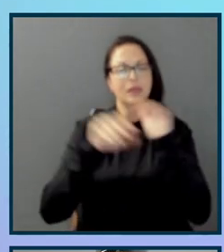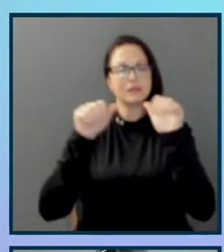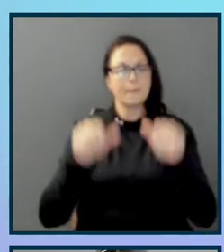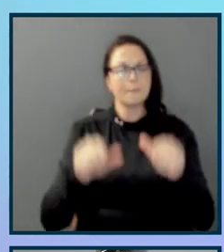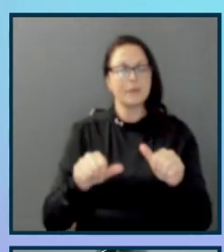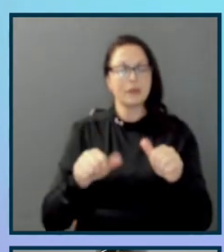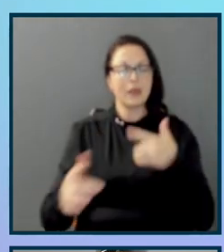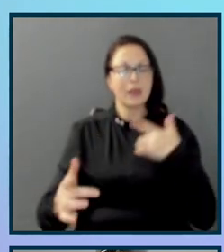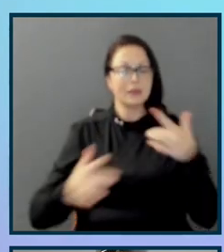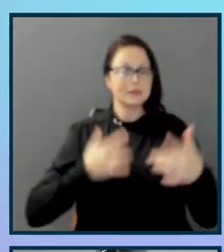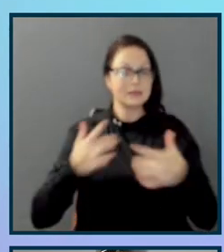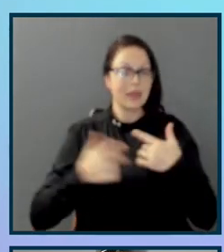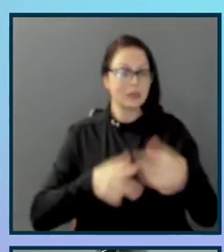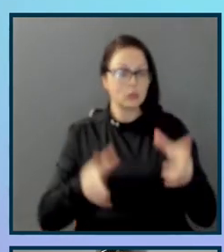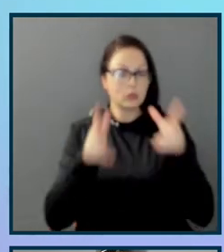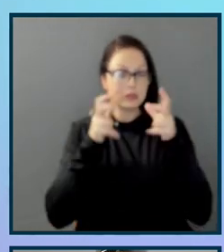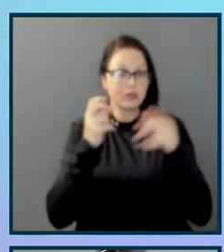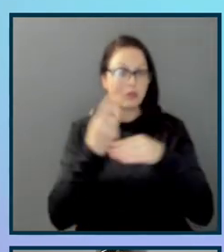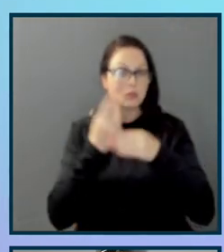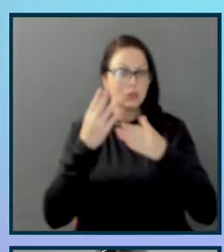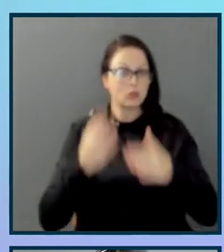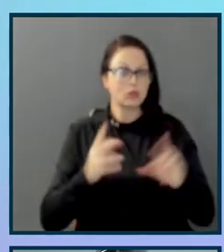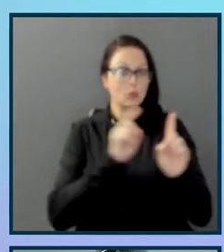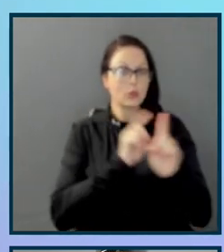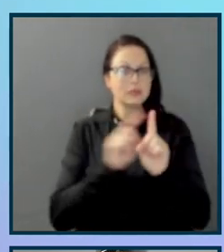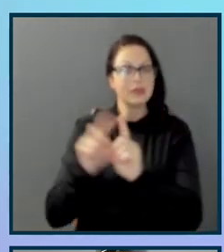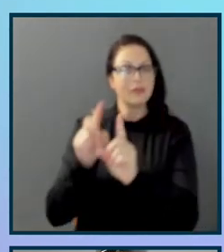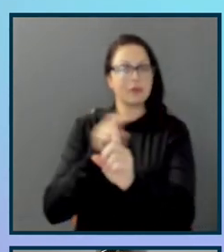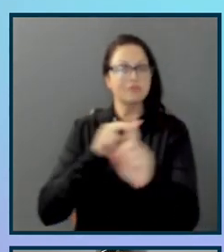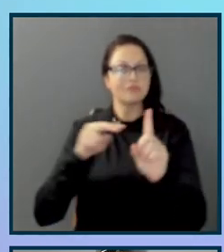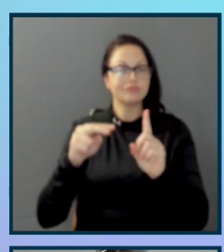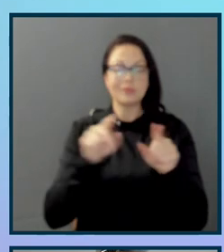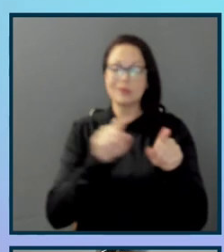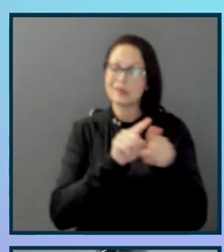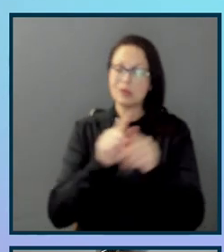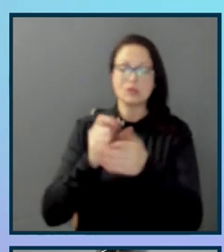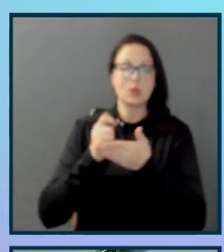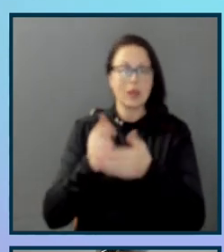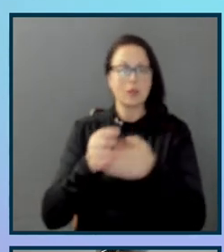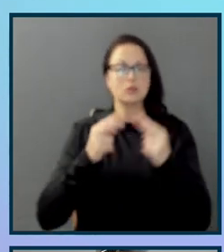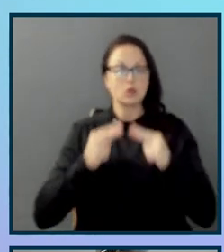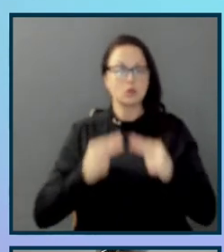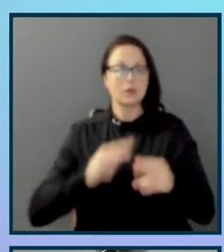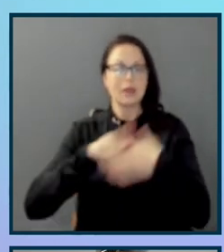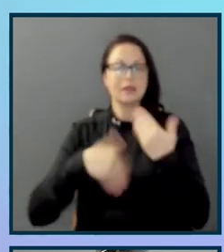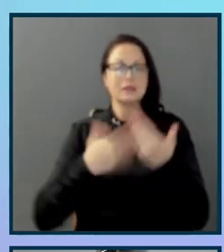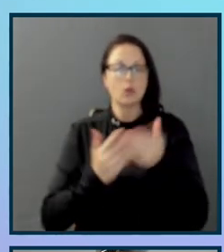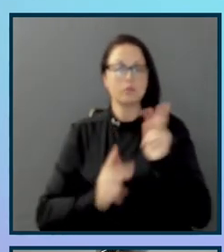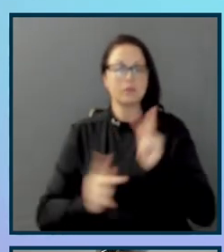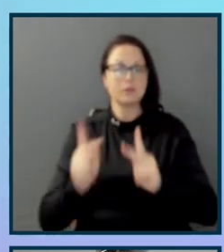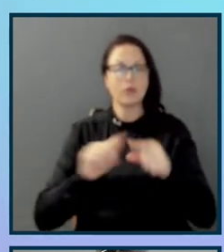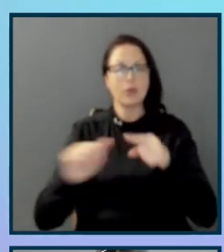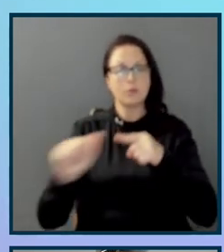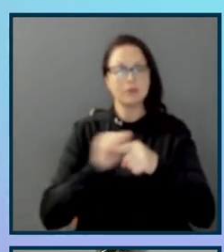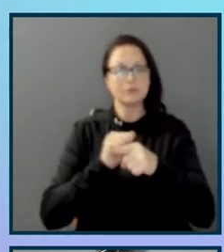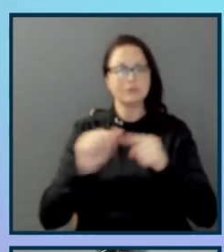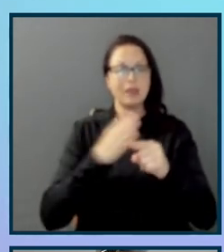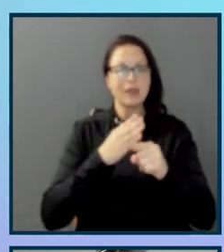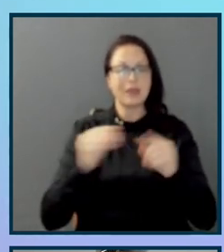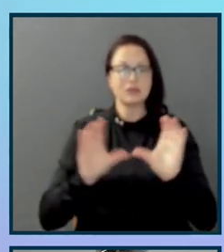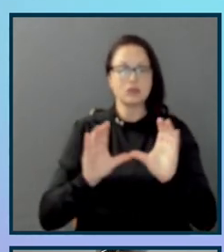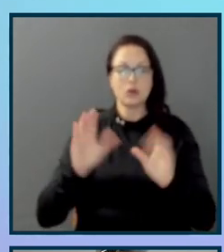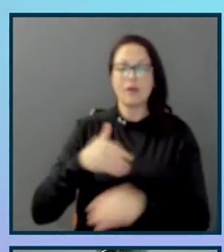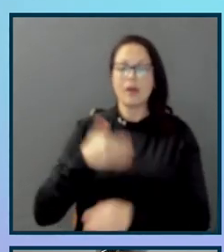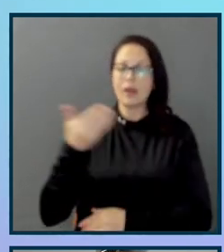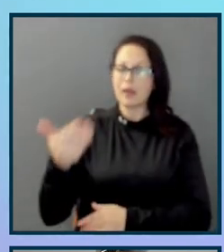of users with different perspectives. And this also helped to humanize all of the people that they were training and certifying. And now I'm going to pass it back